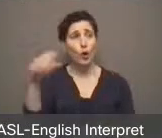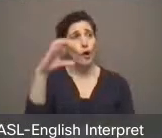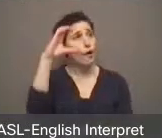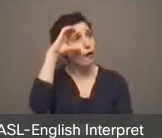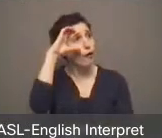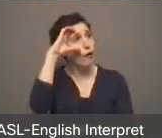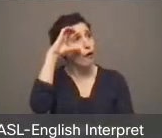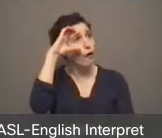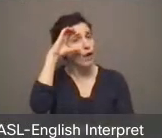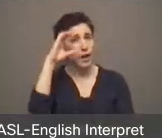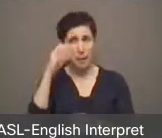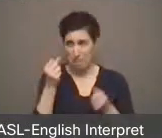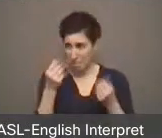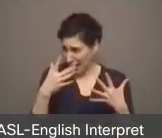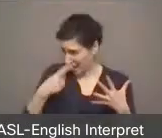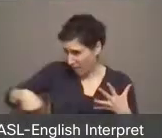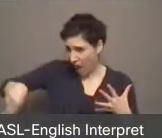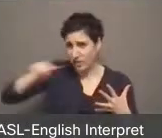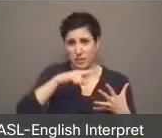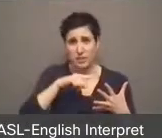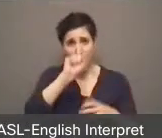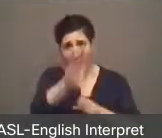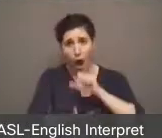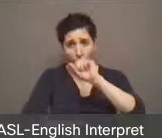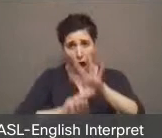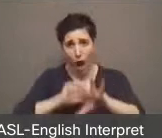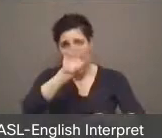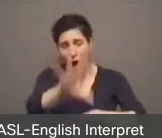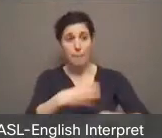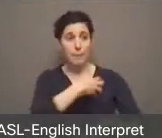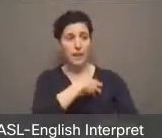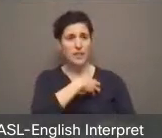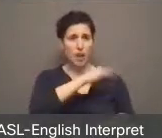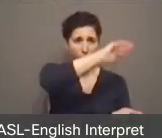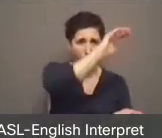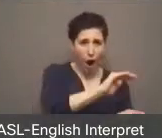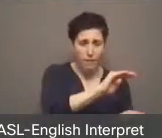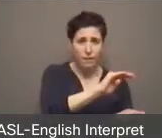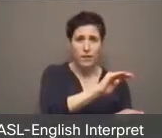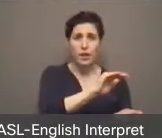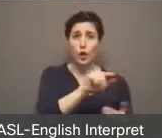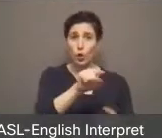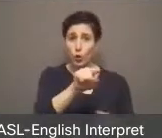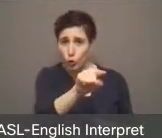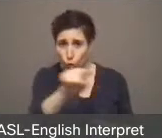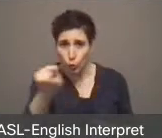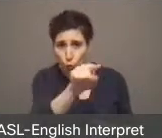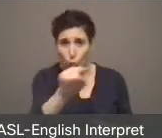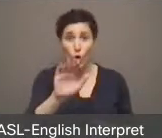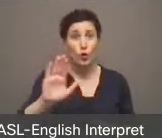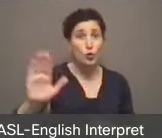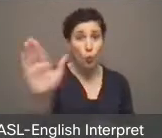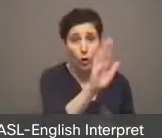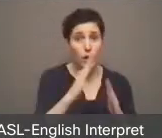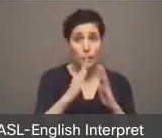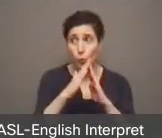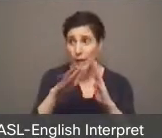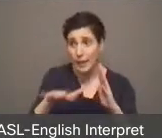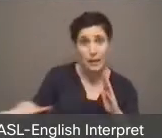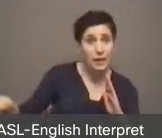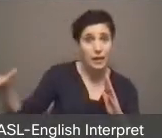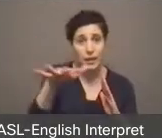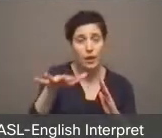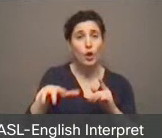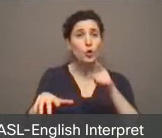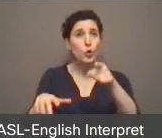calls you are hearing over the course of the proceedings for defunding, I am watching you say to these people, to your constituents, I care